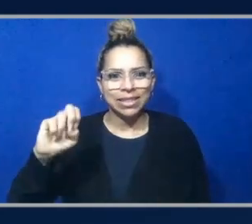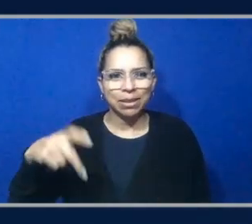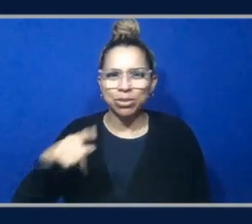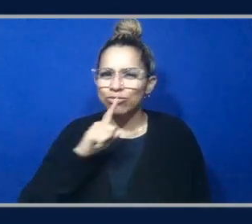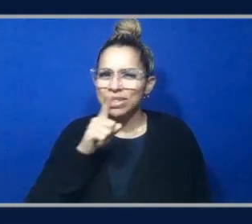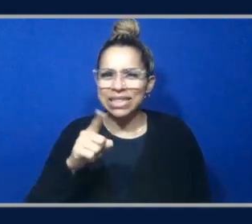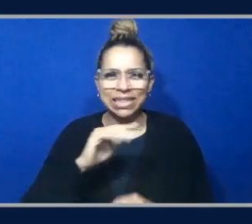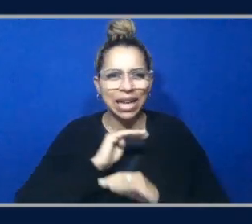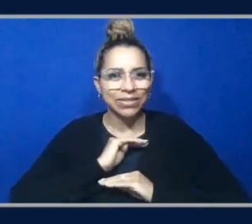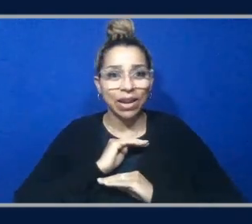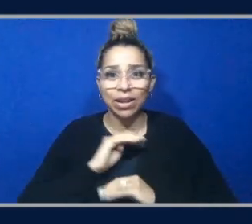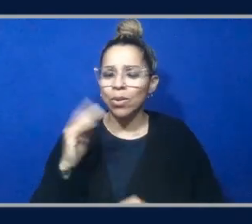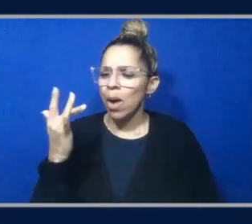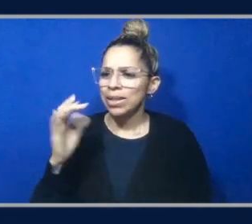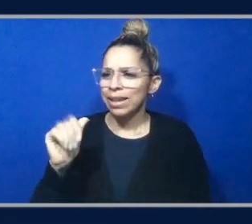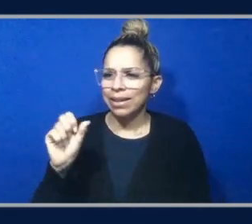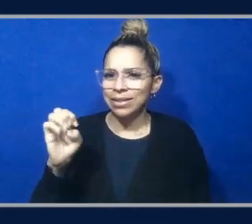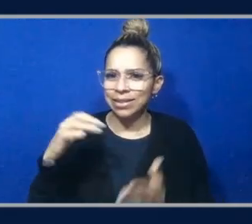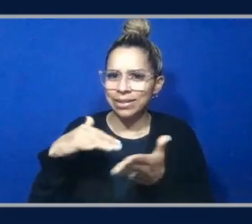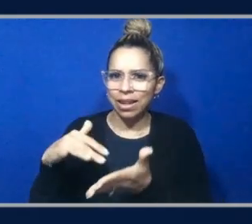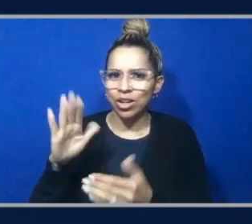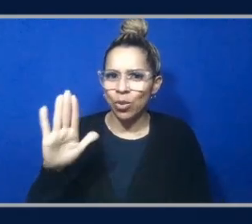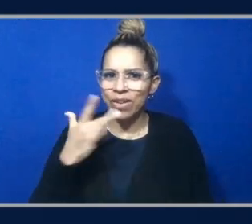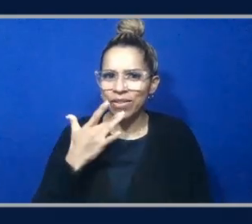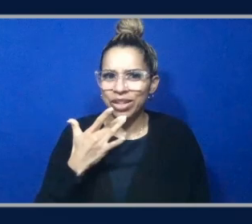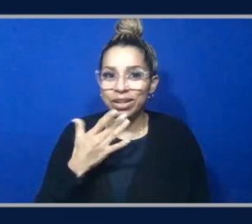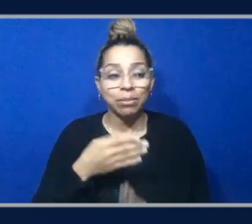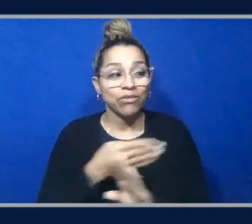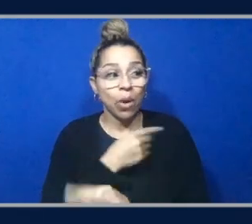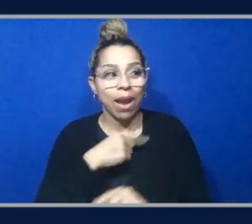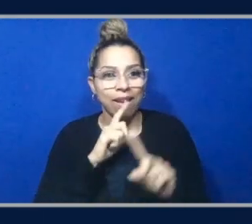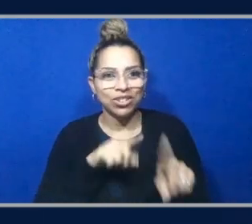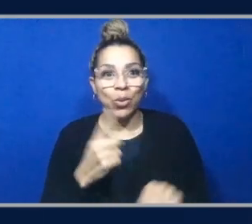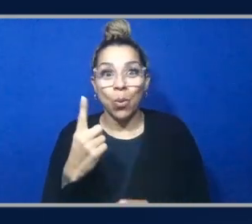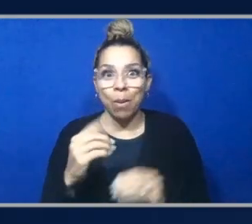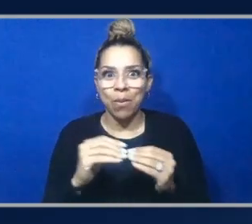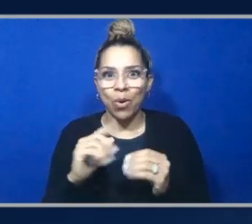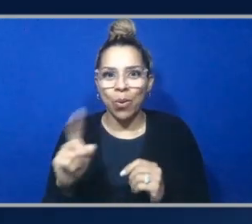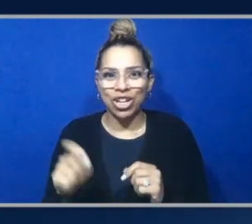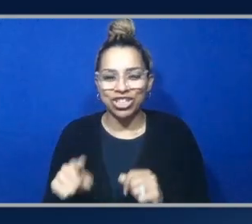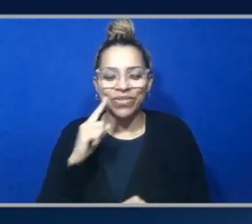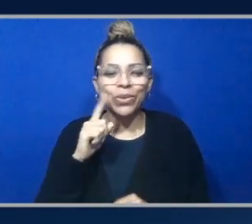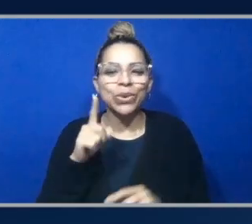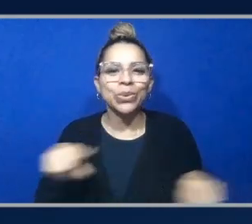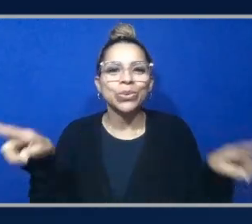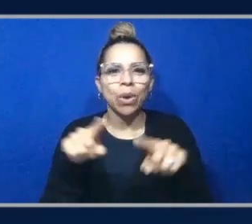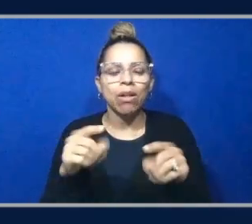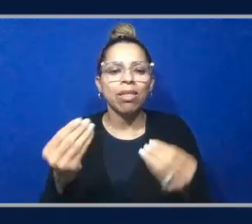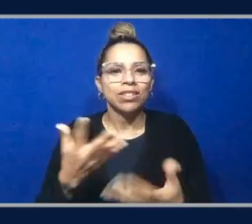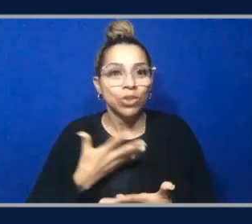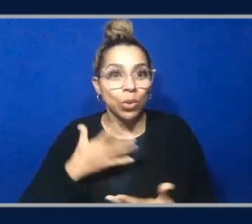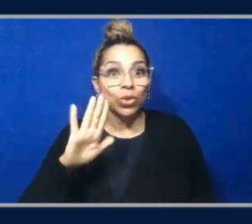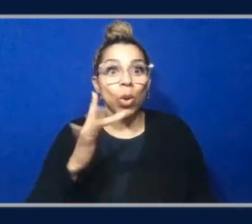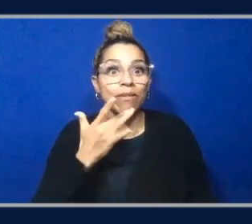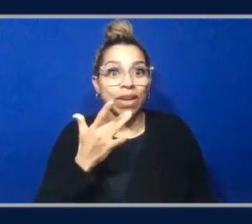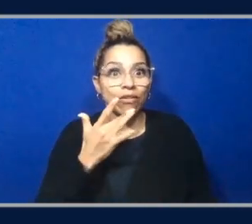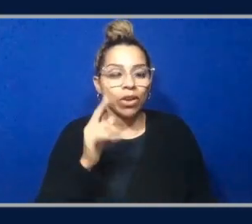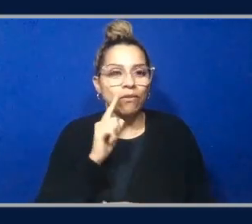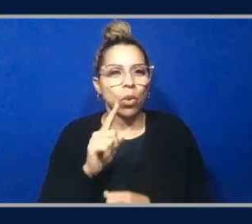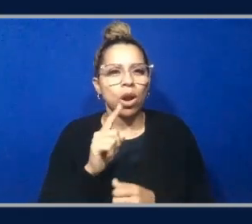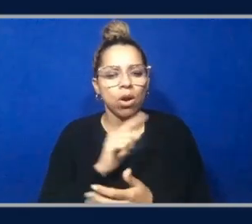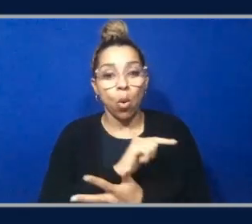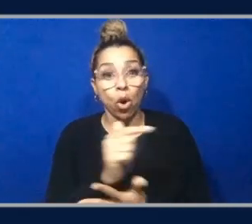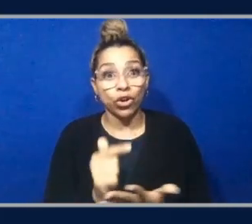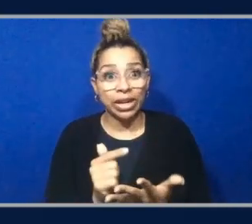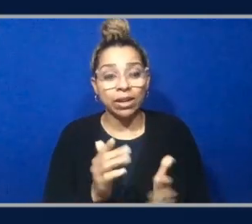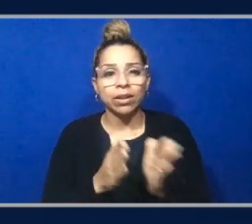is case study your favorite? Well, before I answer that, it's one more thing, one more question for the chat. Let us know what your favorite might be for ordering, matching your case study